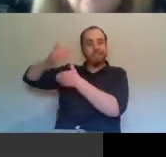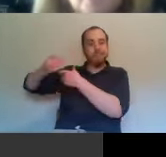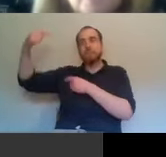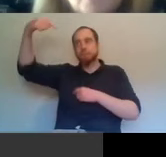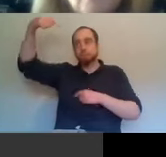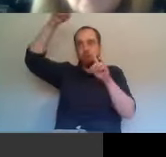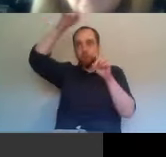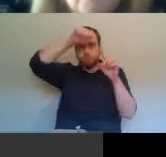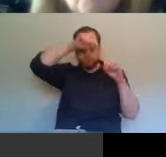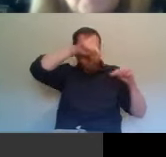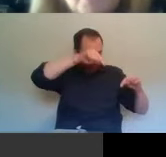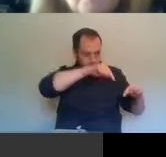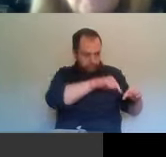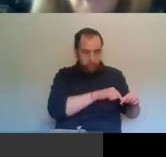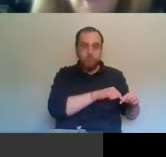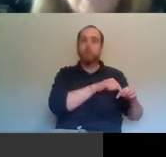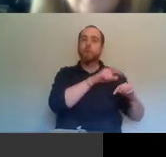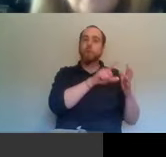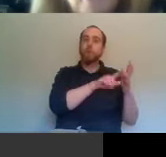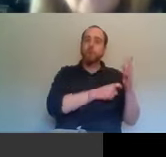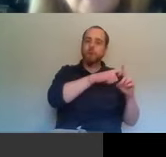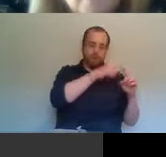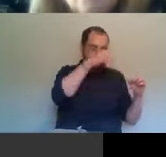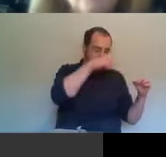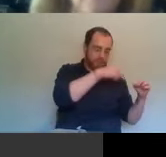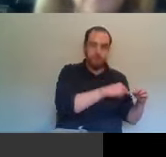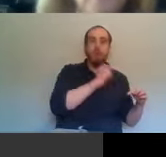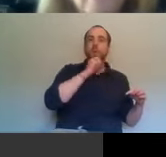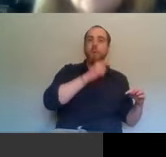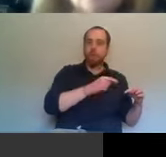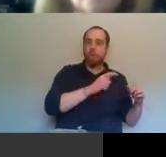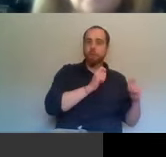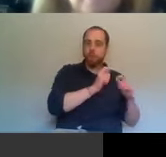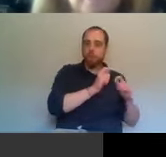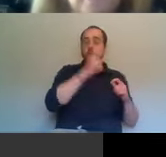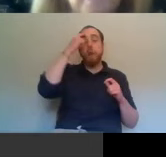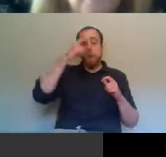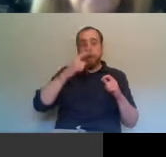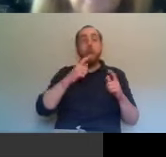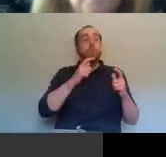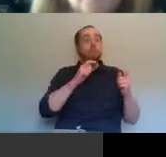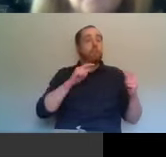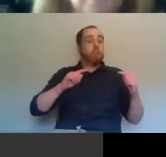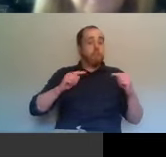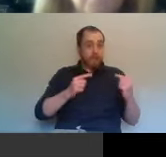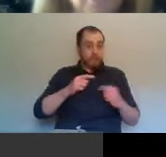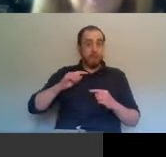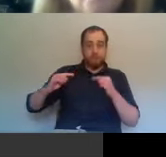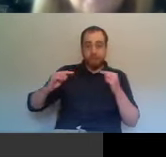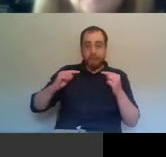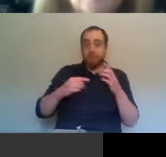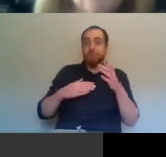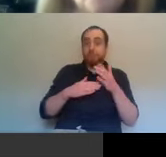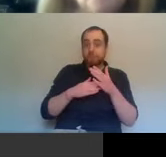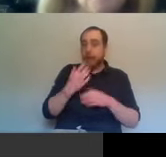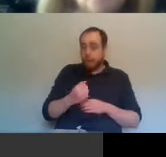those kind of changing relationships. But I think common sense will prevail and, uh, a lot, a lot of the apocalyptic